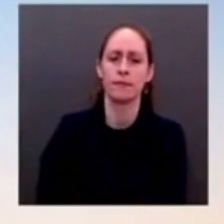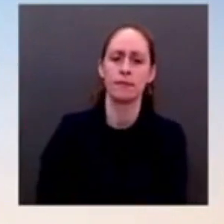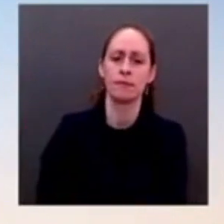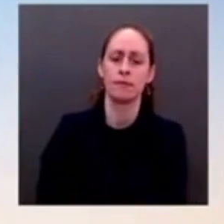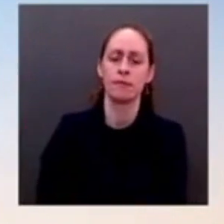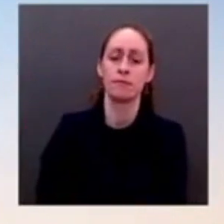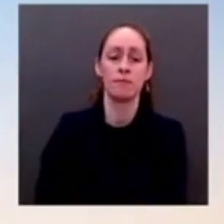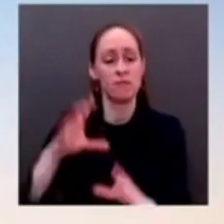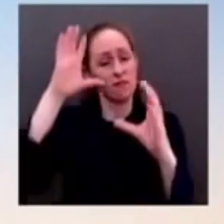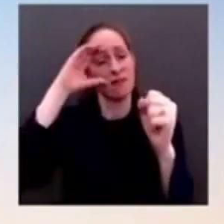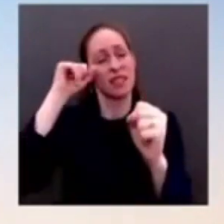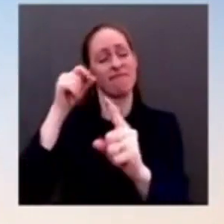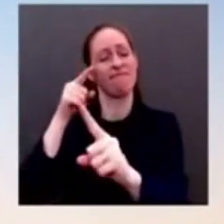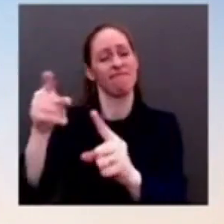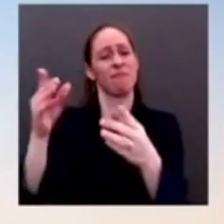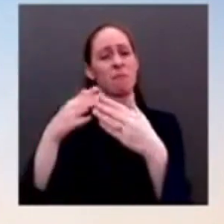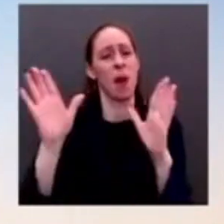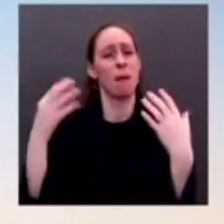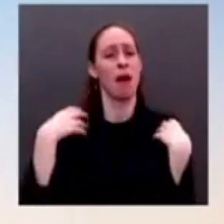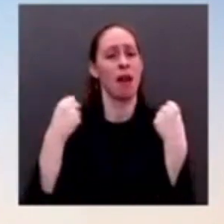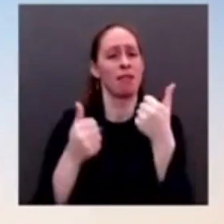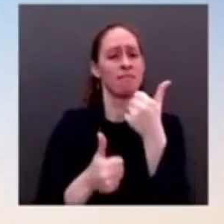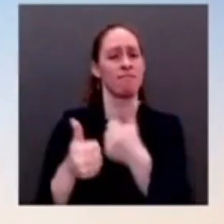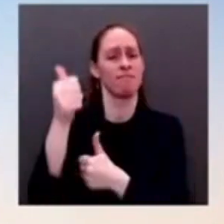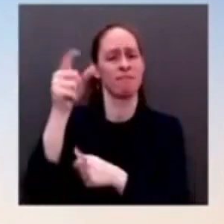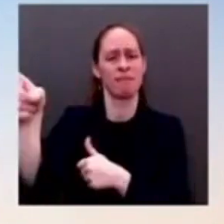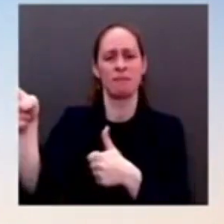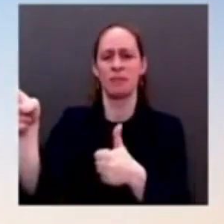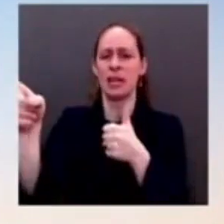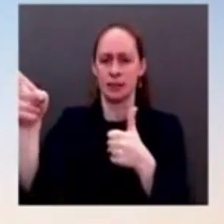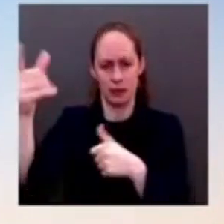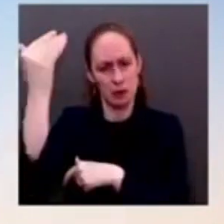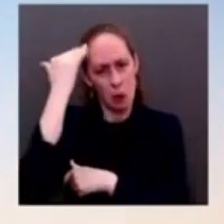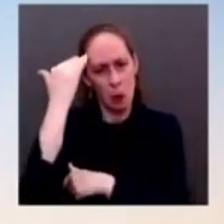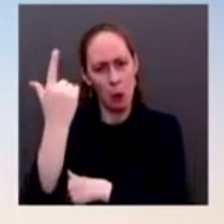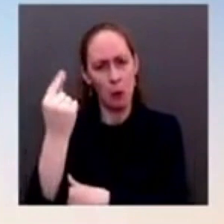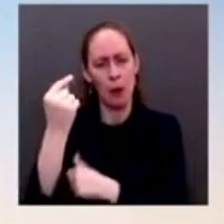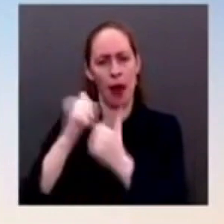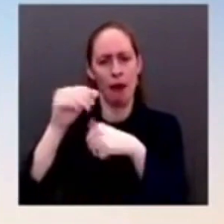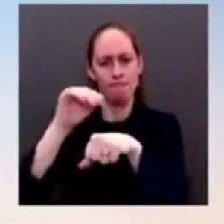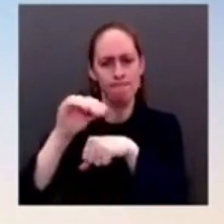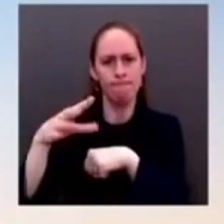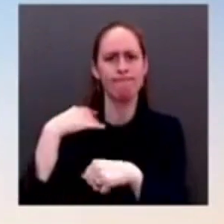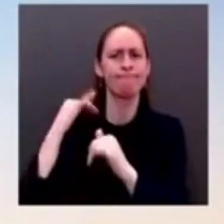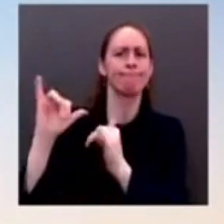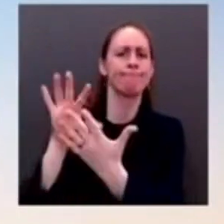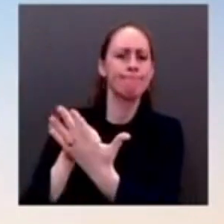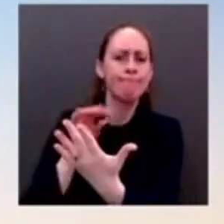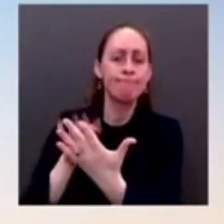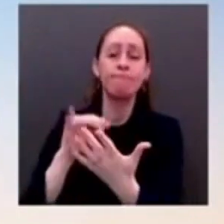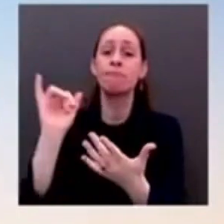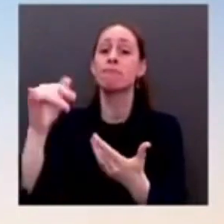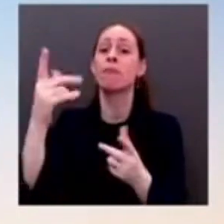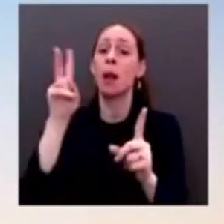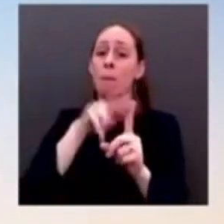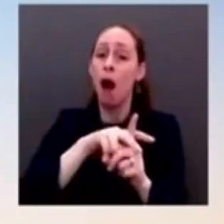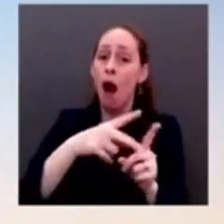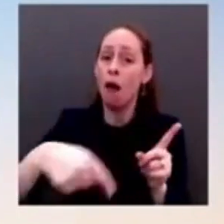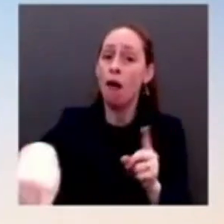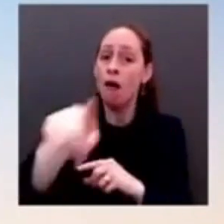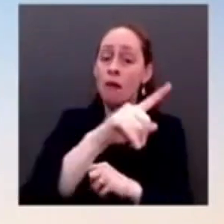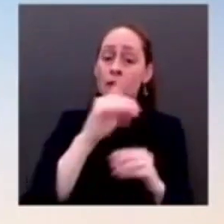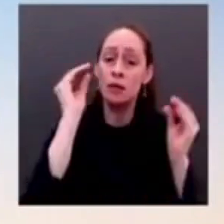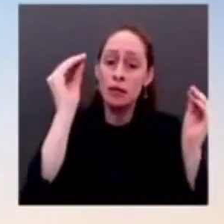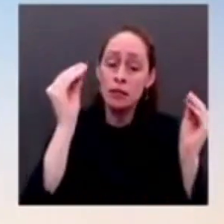we can all do to protect ourselves, including teachers, administrators and students. It's always been up to local school districts to